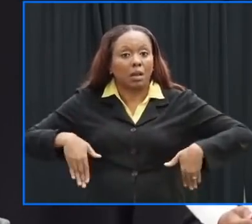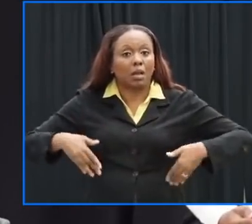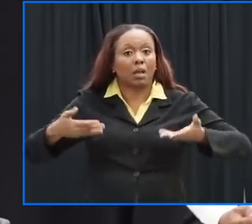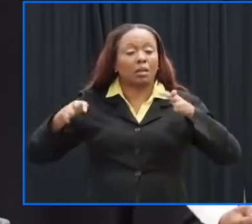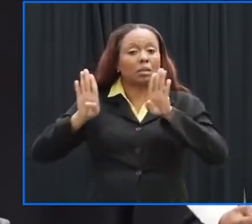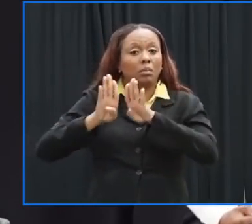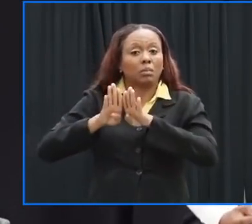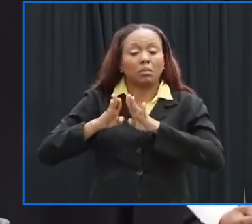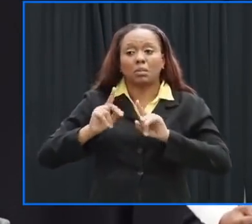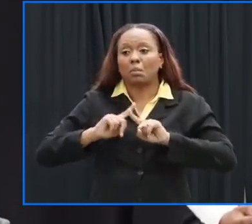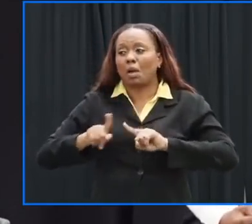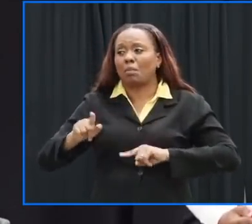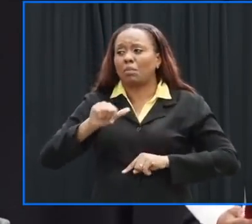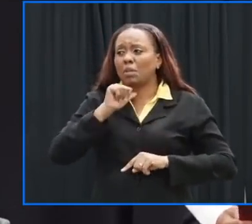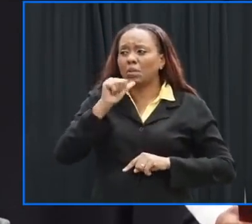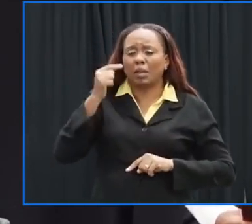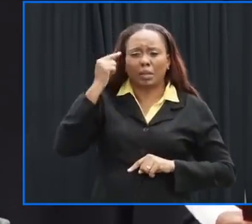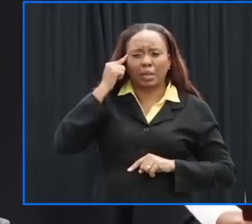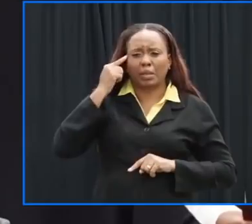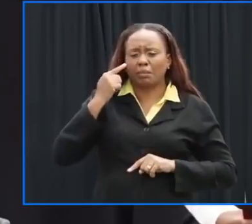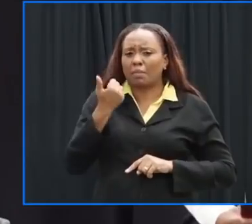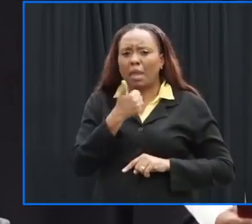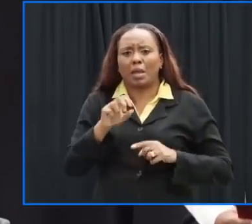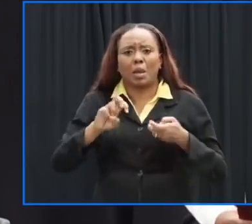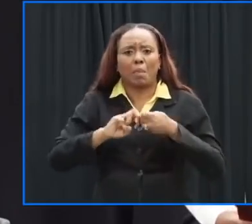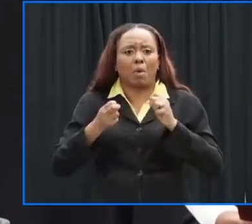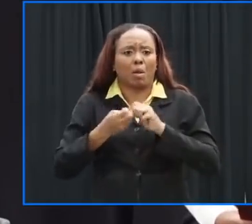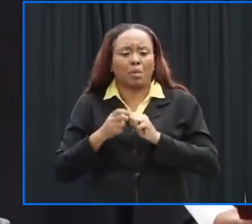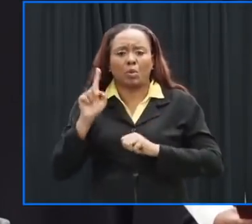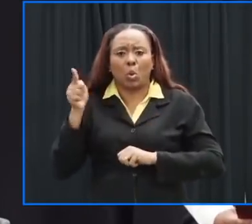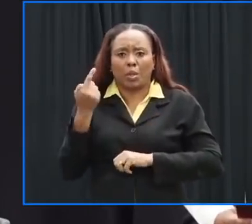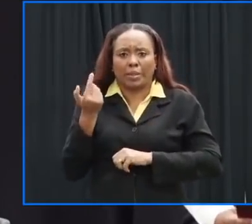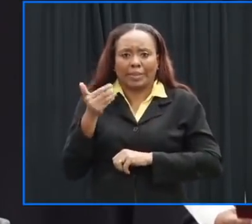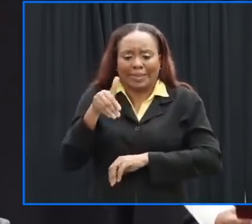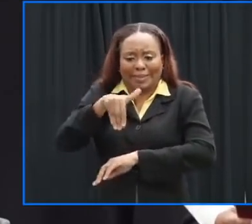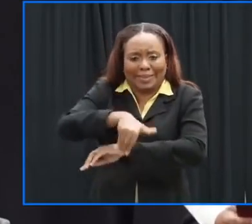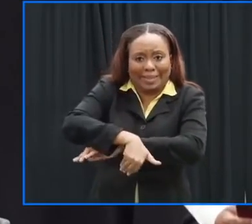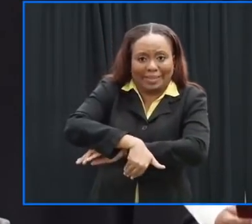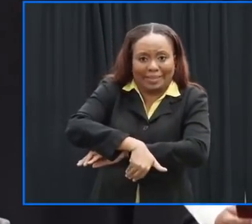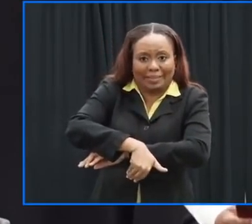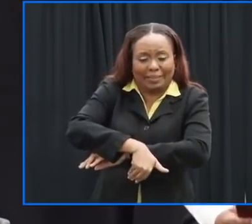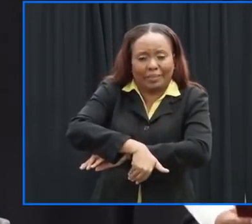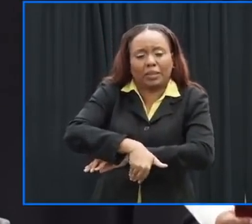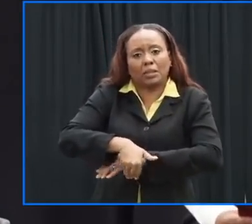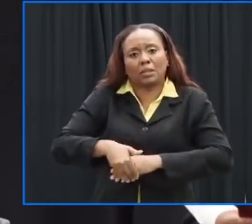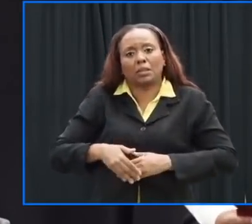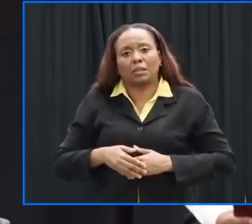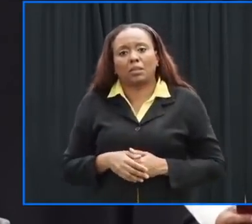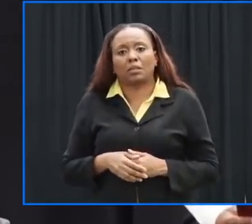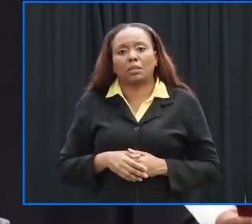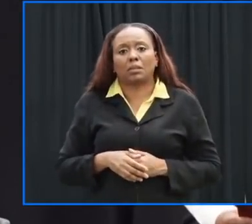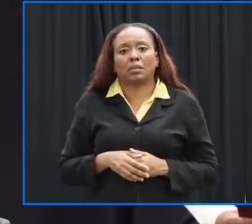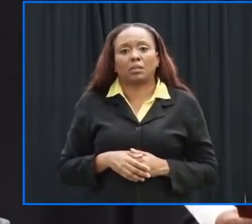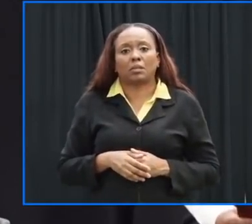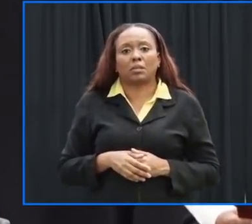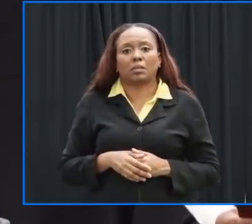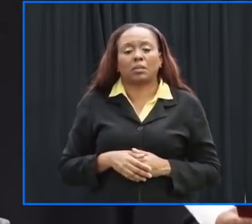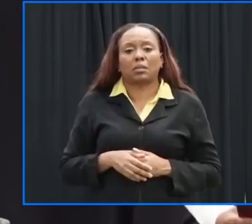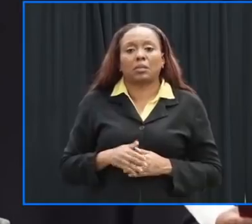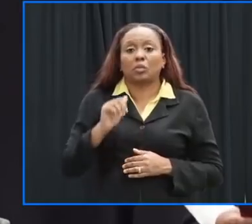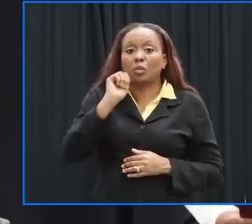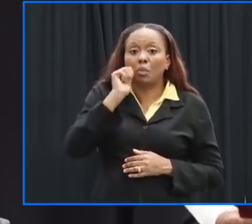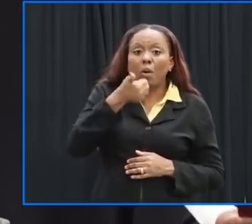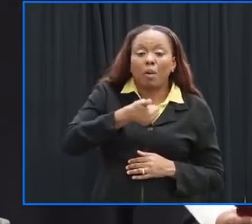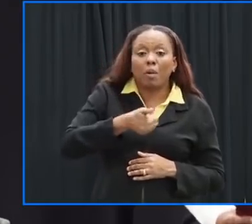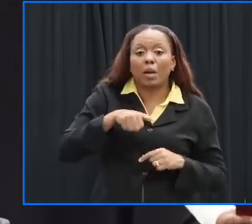anticipate that there would be any issues before late tonight with respect to that but clearly tomorrow and during